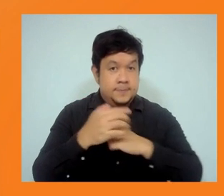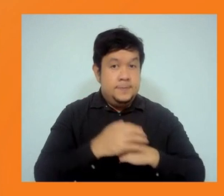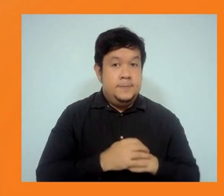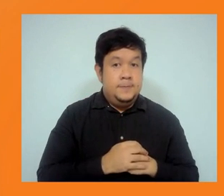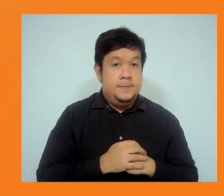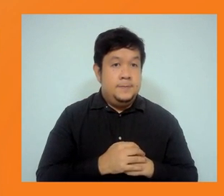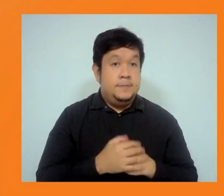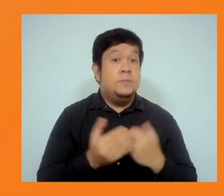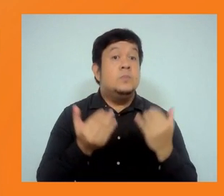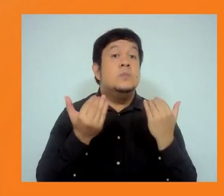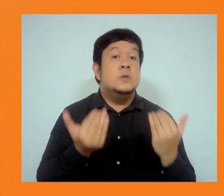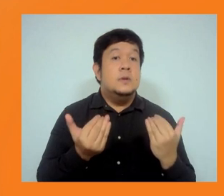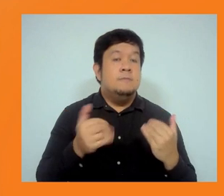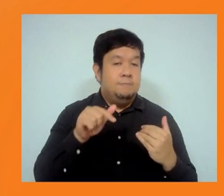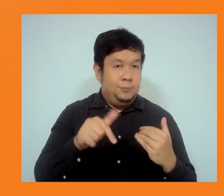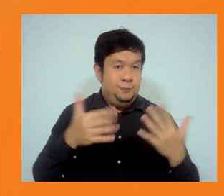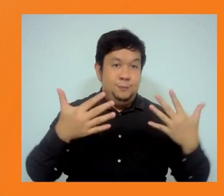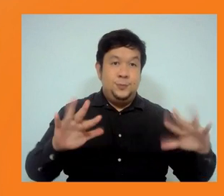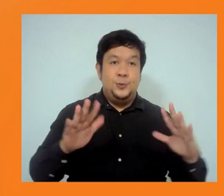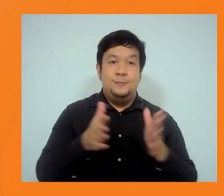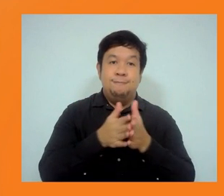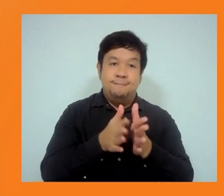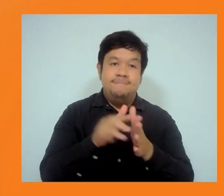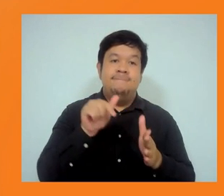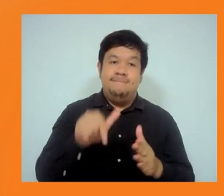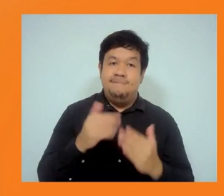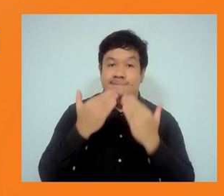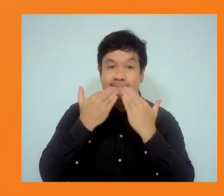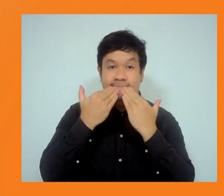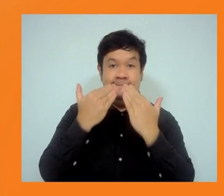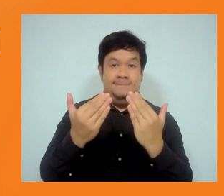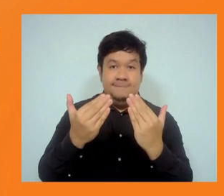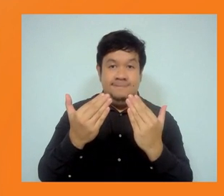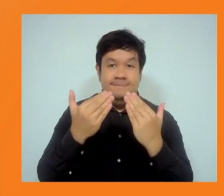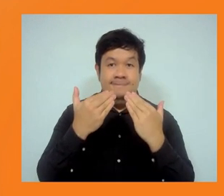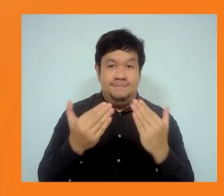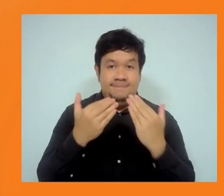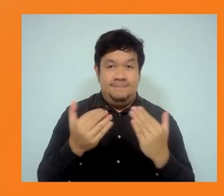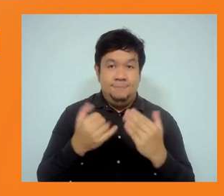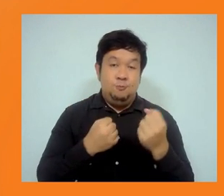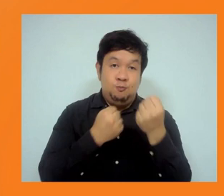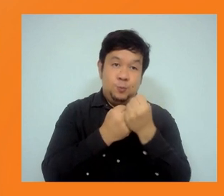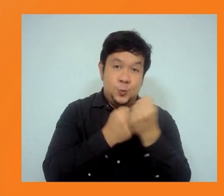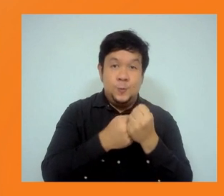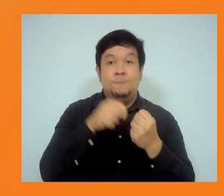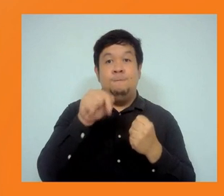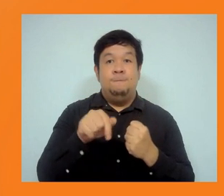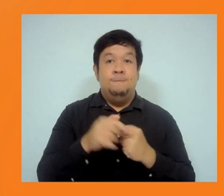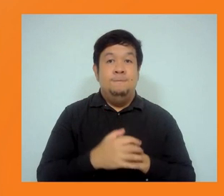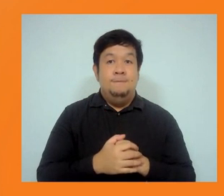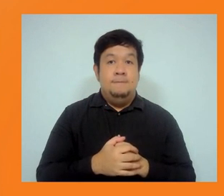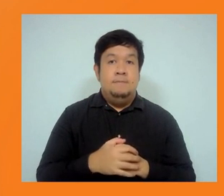again, really need to thank you for your support. And I do believe that with your support, we can achieve a better policy,